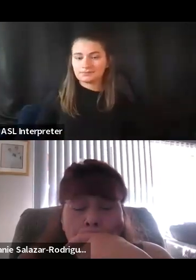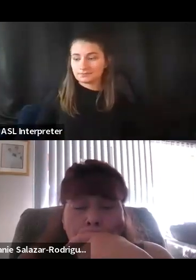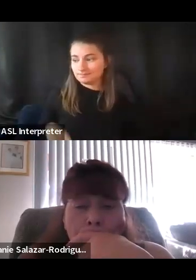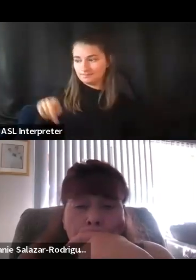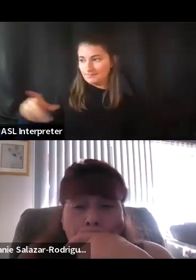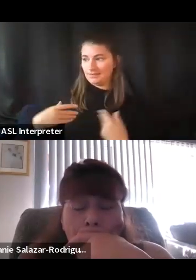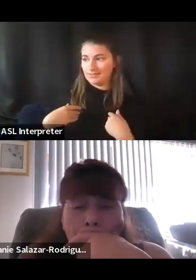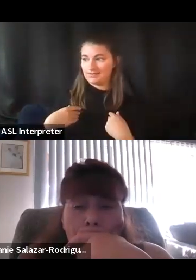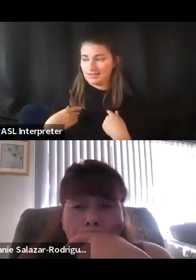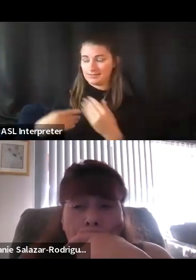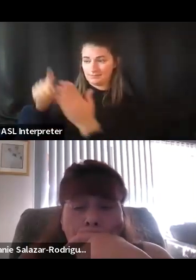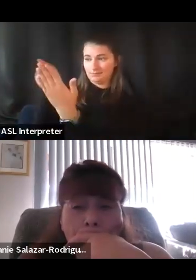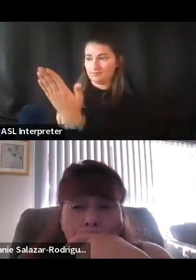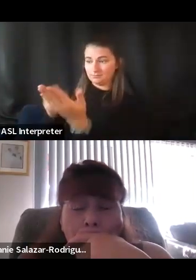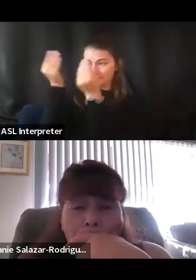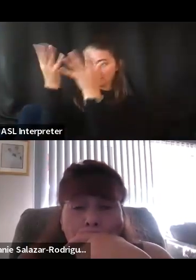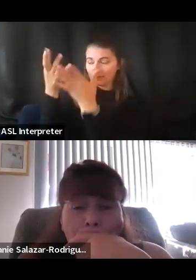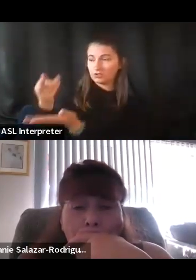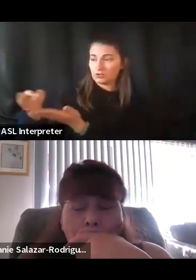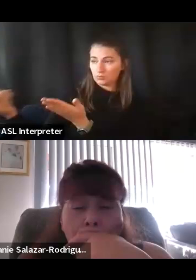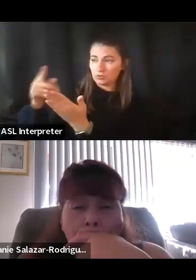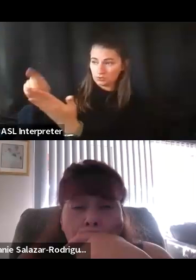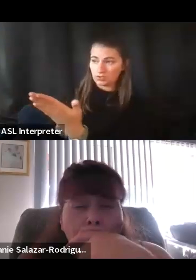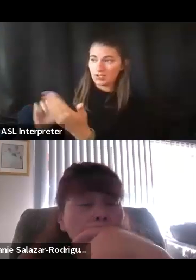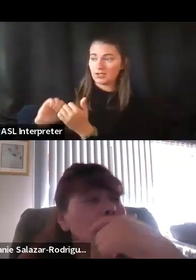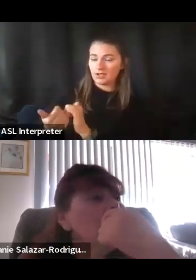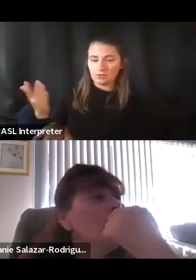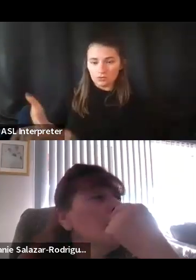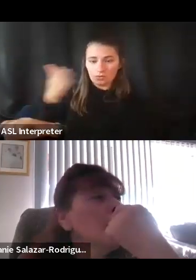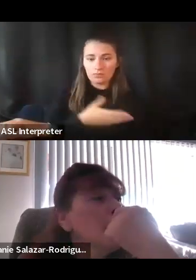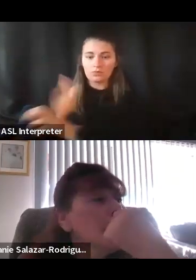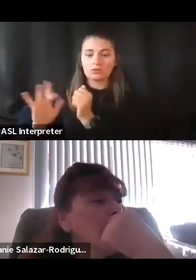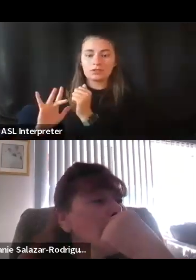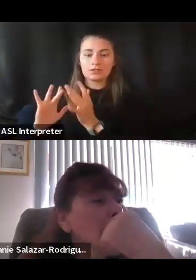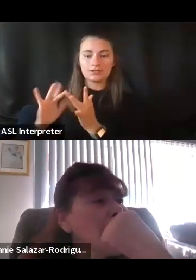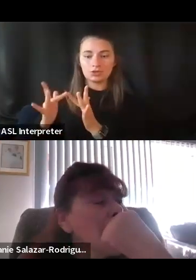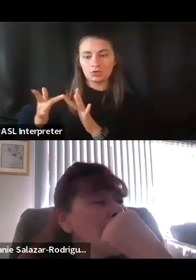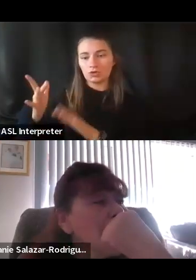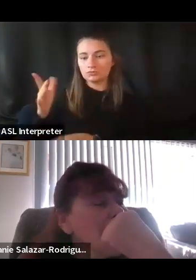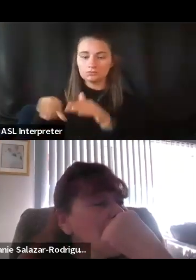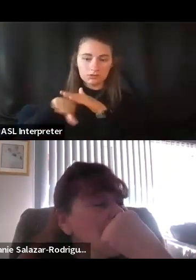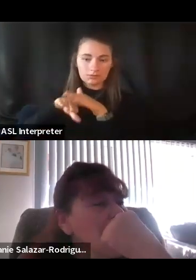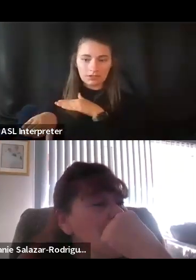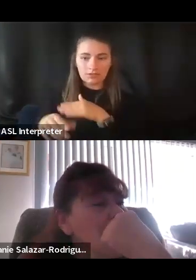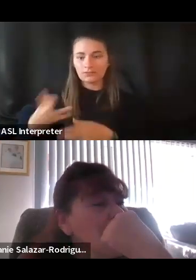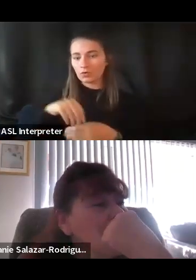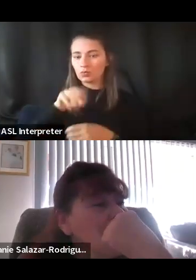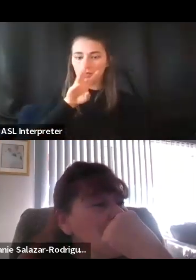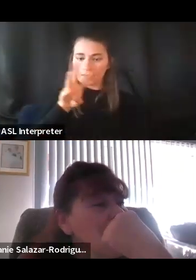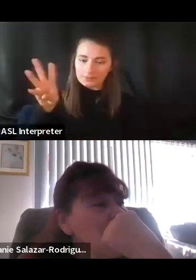resources on how to improve digital accessibility, you know, including websites,